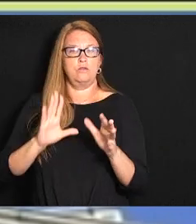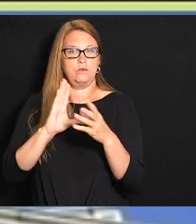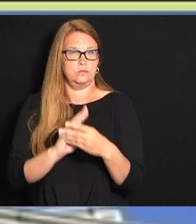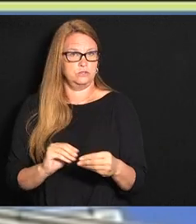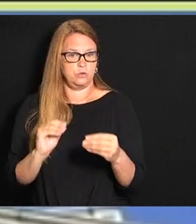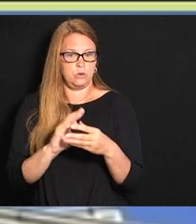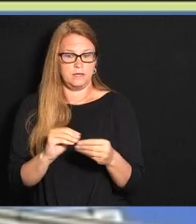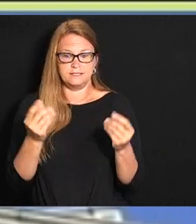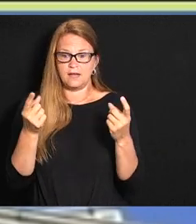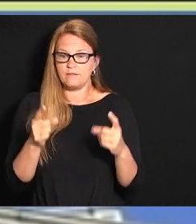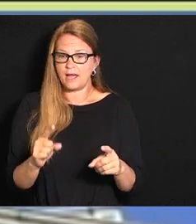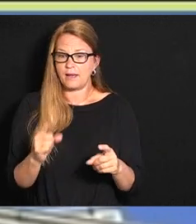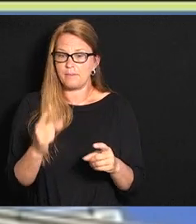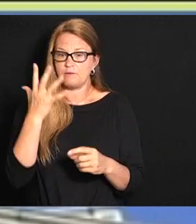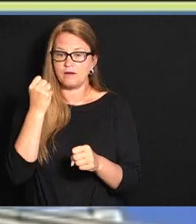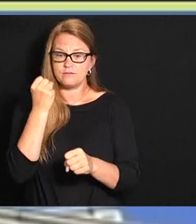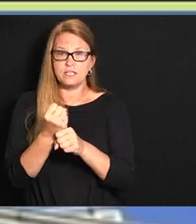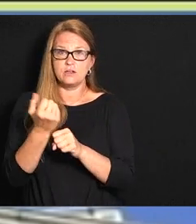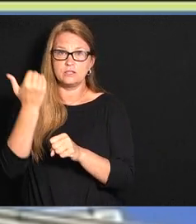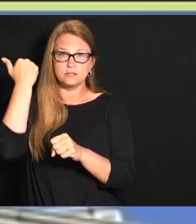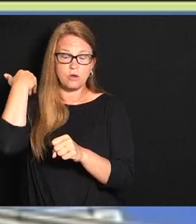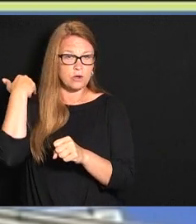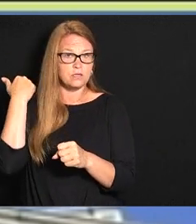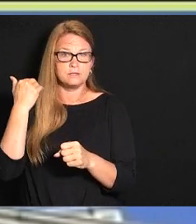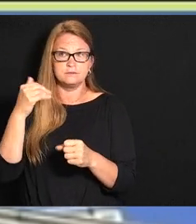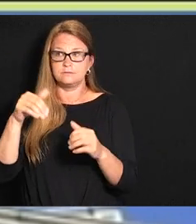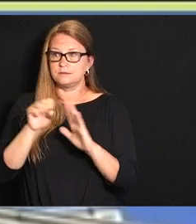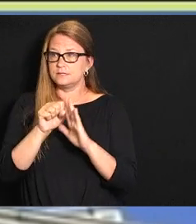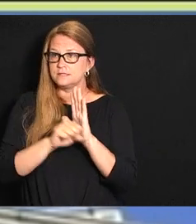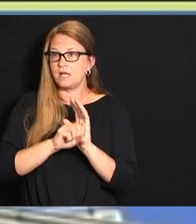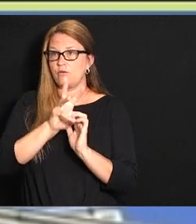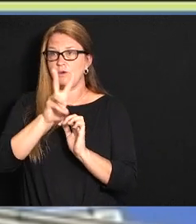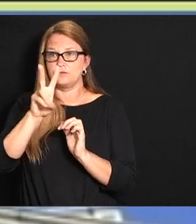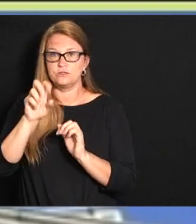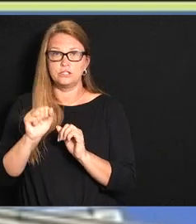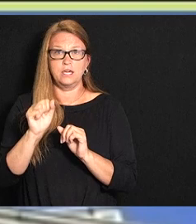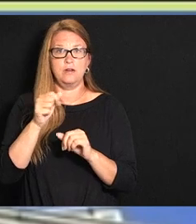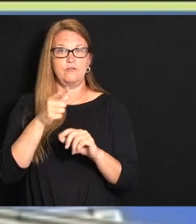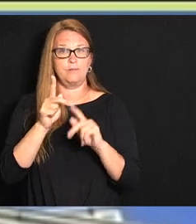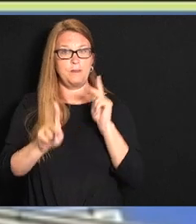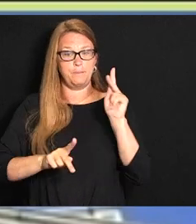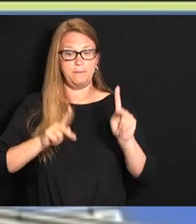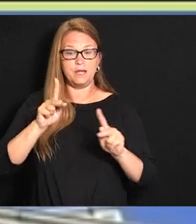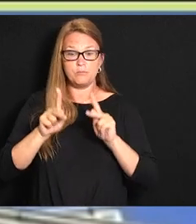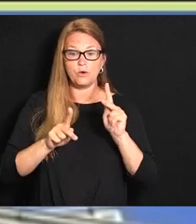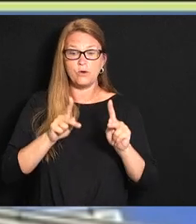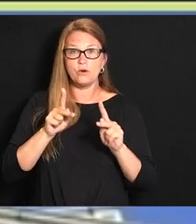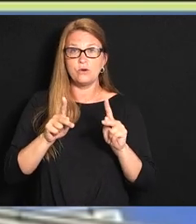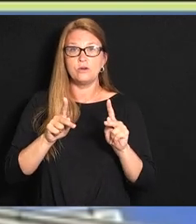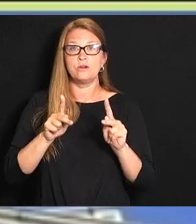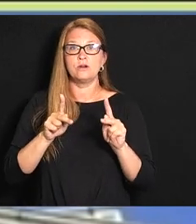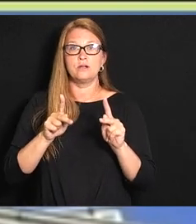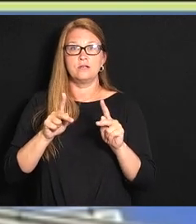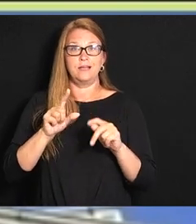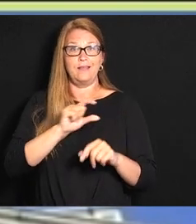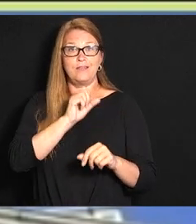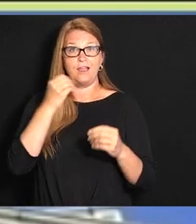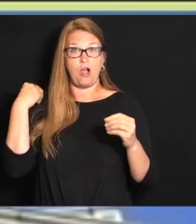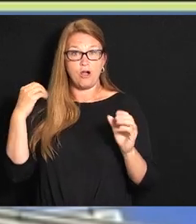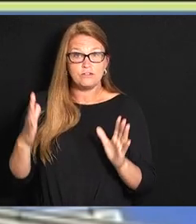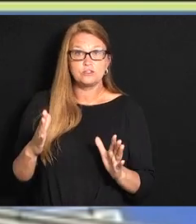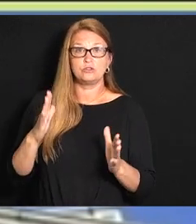past five years across the state of West Virginia by the heroic acts of our pro-officers in our school.